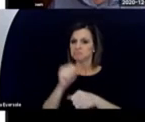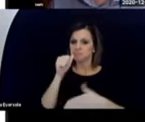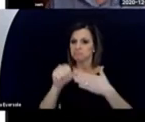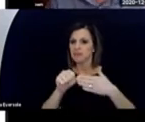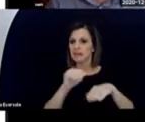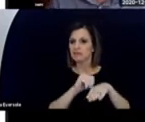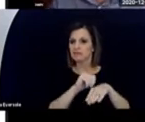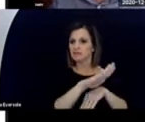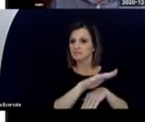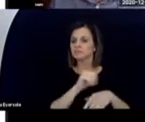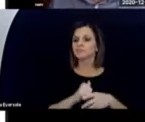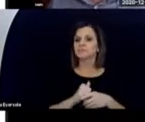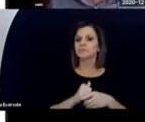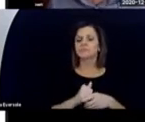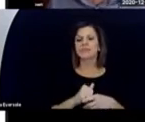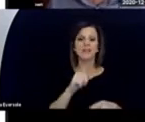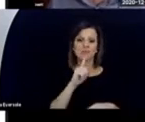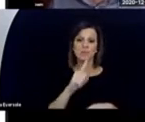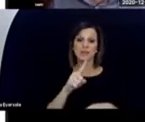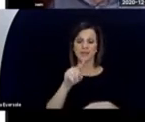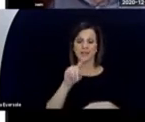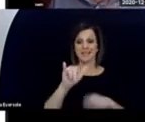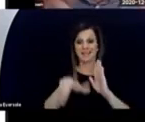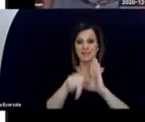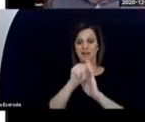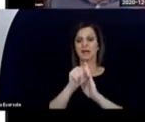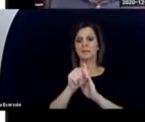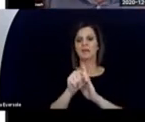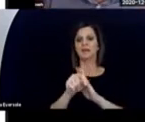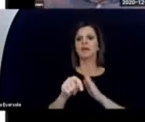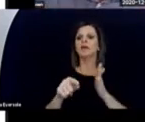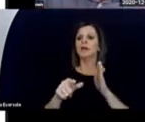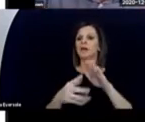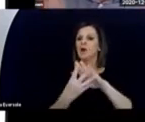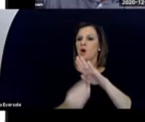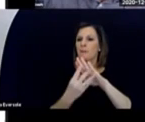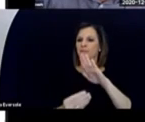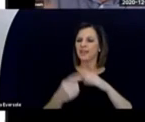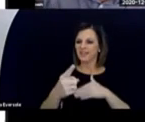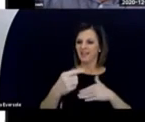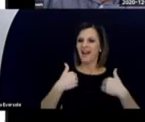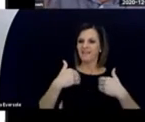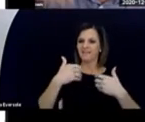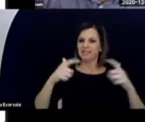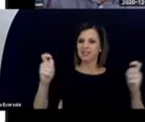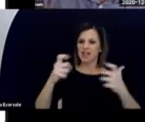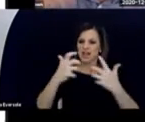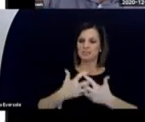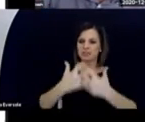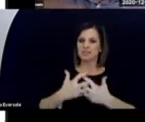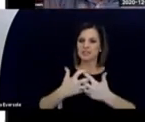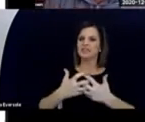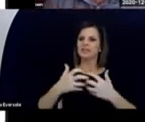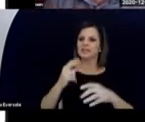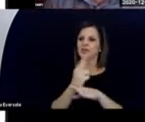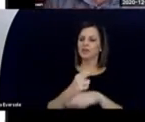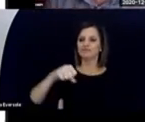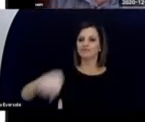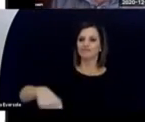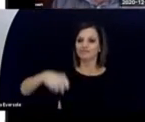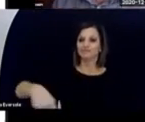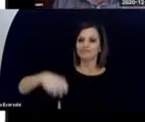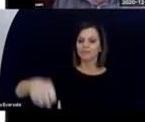mailing it. And in those days, copying was largely done on a machine where you turned a handle. It wasn't